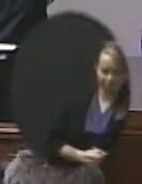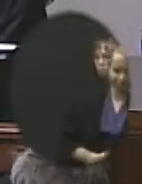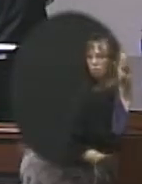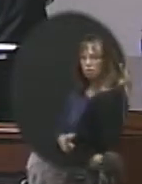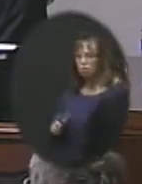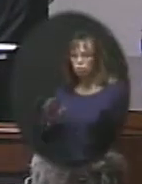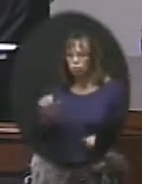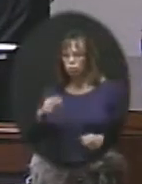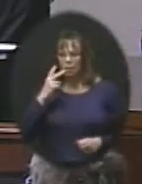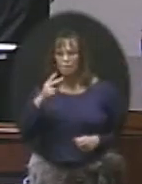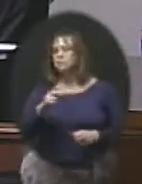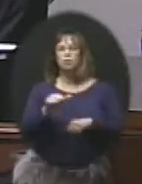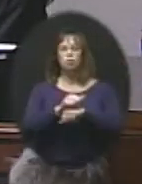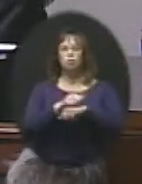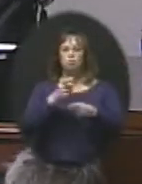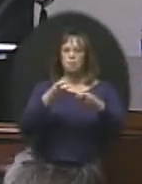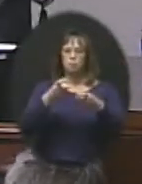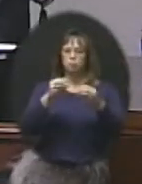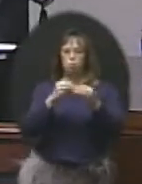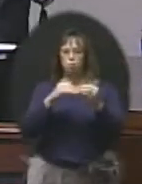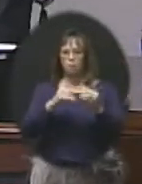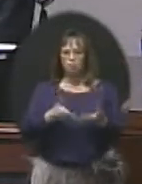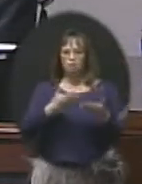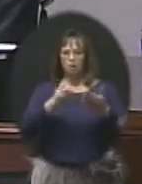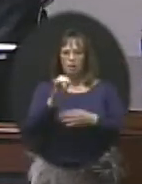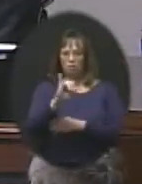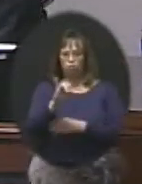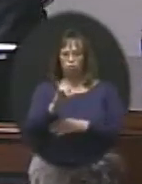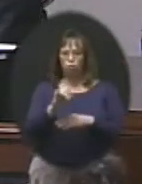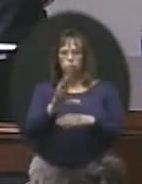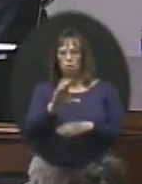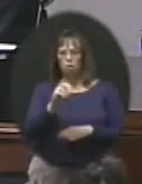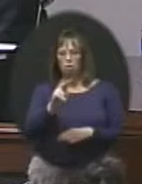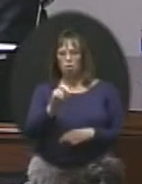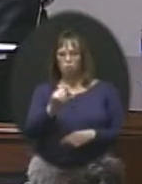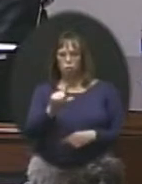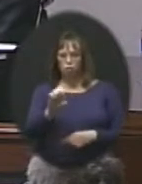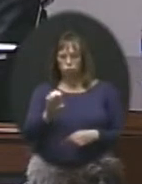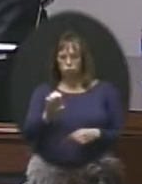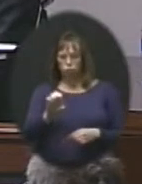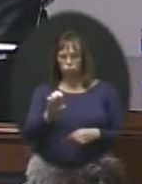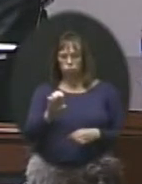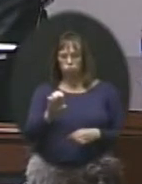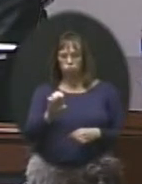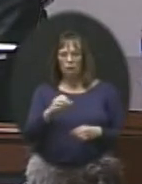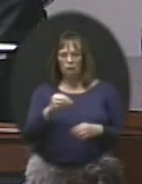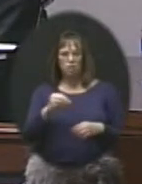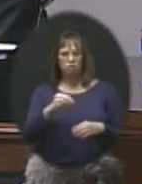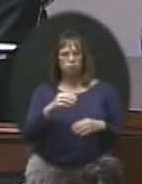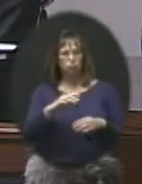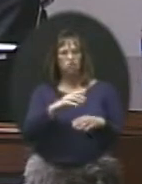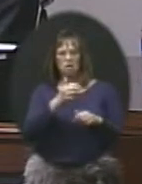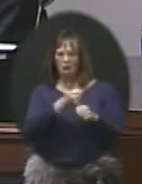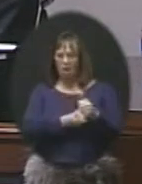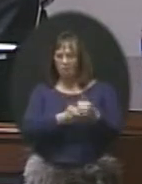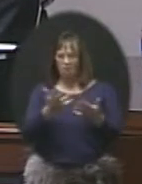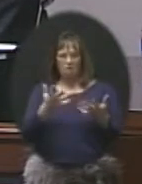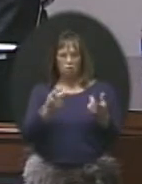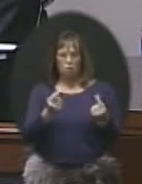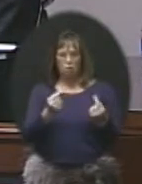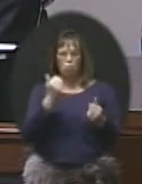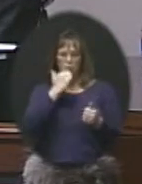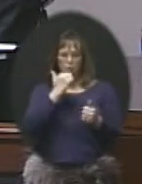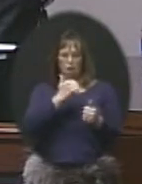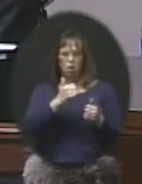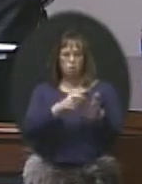As you can see, risk management is much more than just providing insurance coverage. And it virtually touches every aspect of what we do each and every